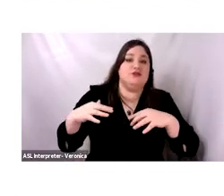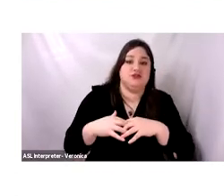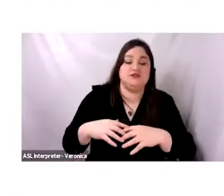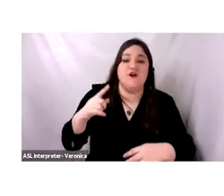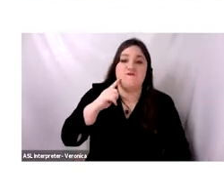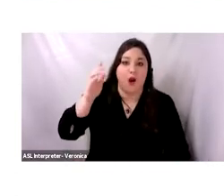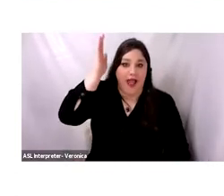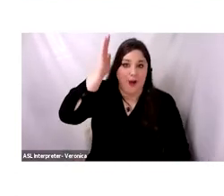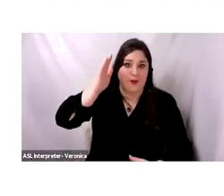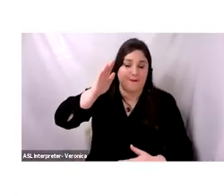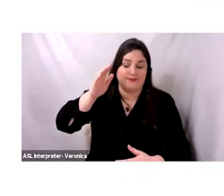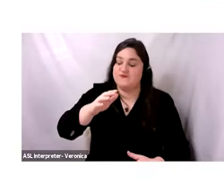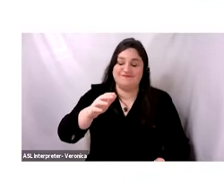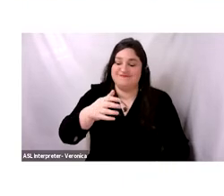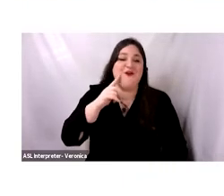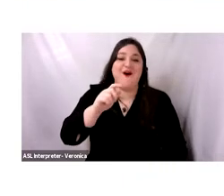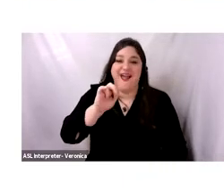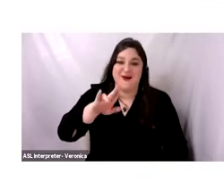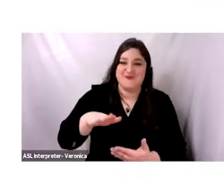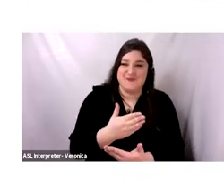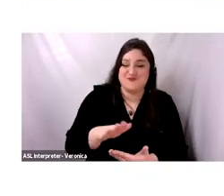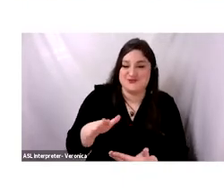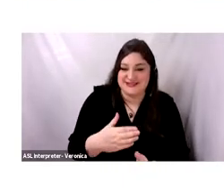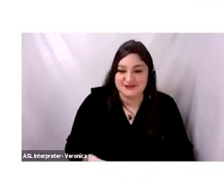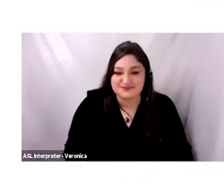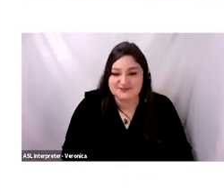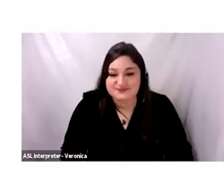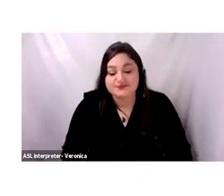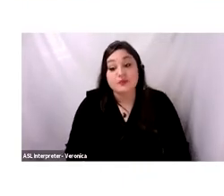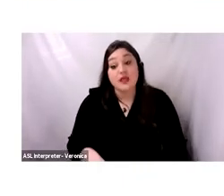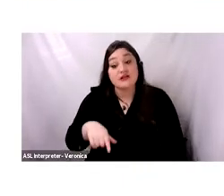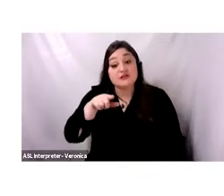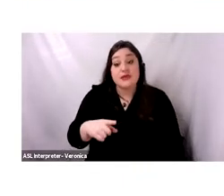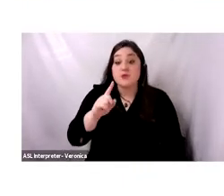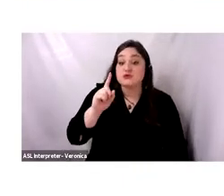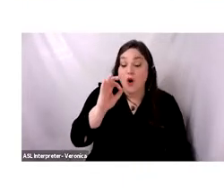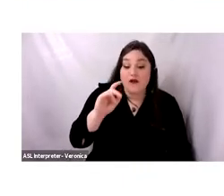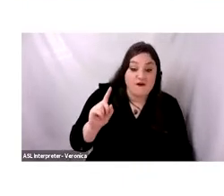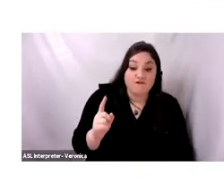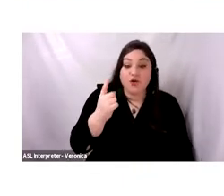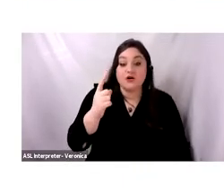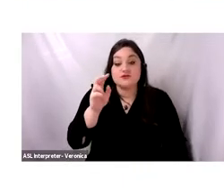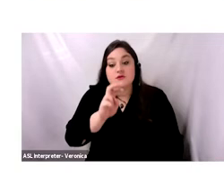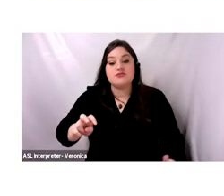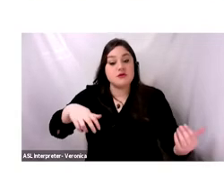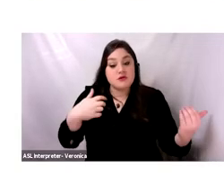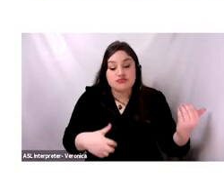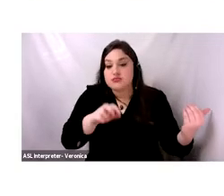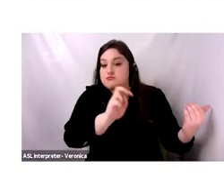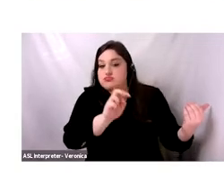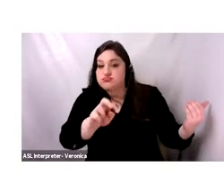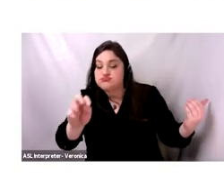is also credited in establishing the first conservatoire in the world, in Cordoba, in Andalusia. He is also